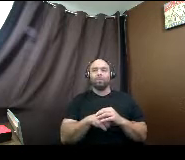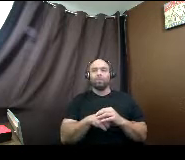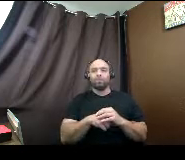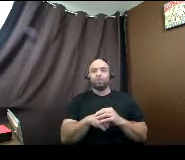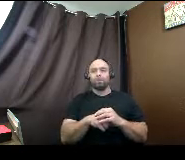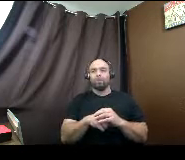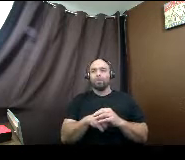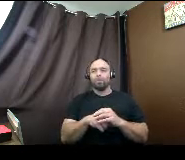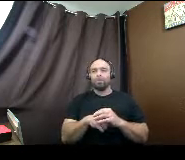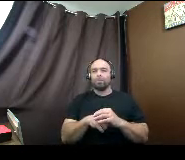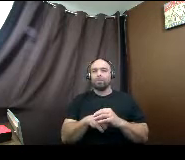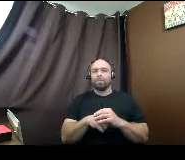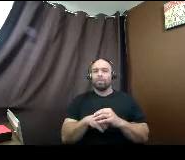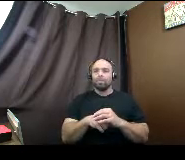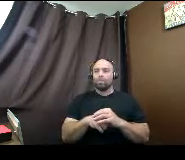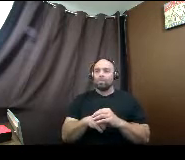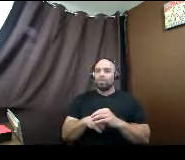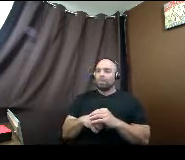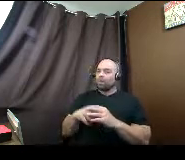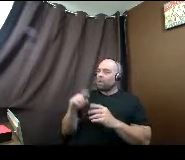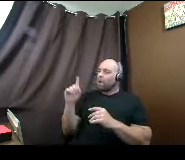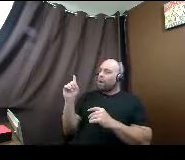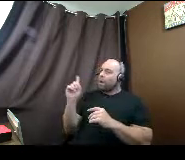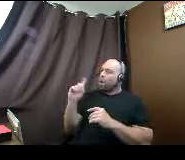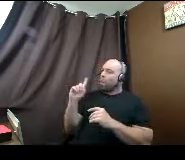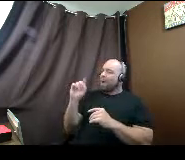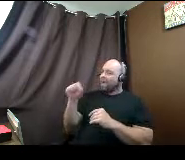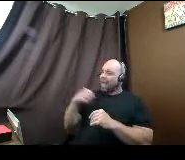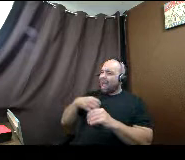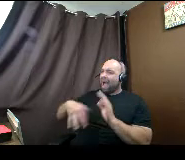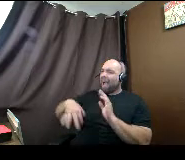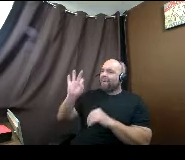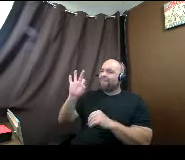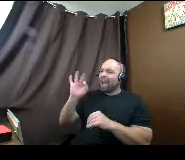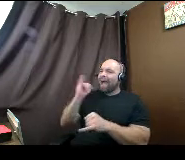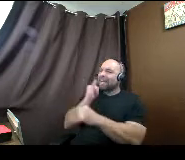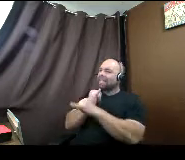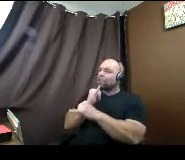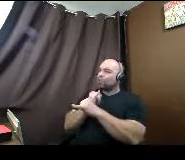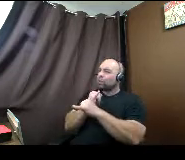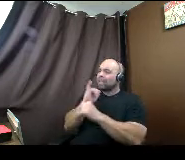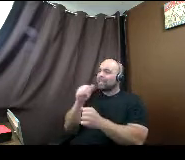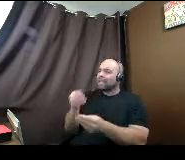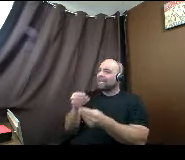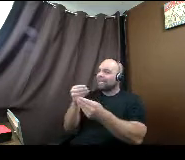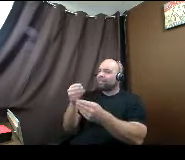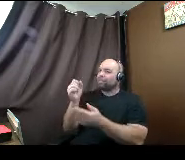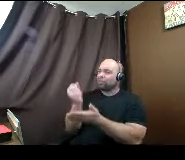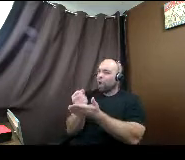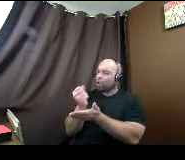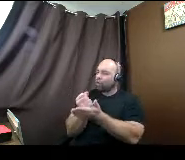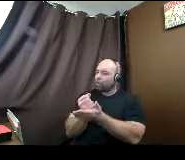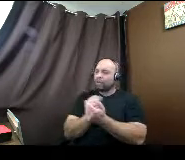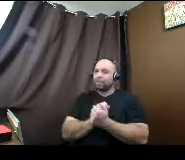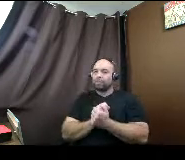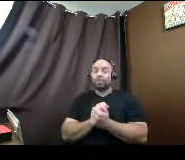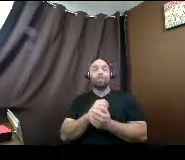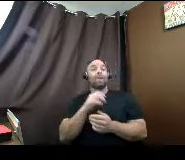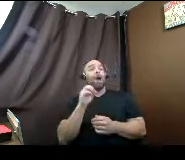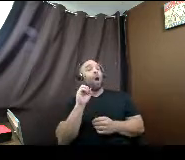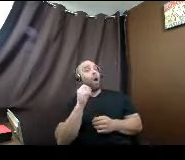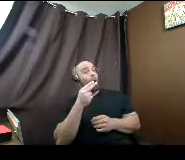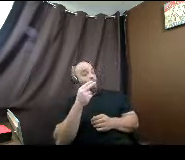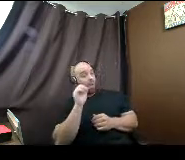Where can I find institutions that give scholarships? Do you want to take Christina? Yes. So